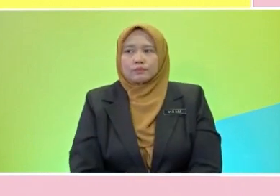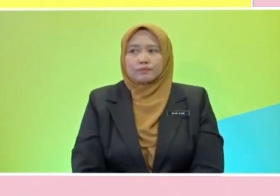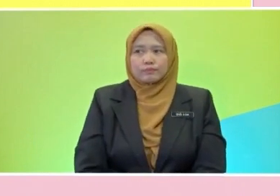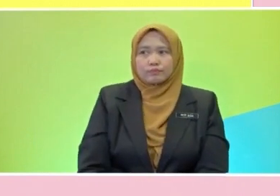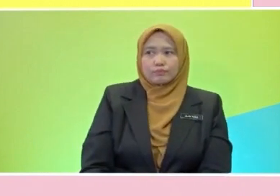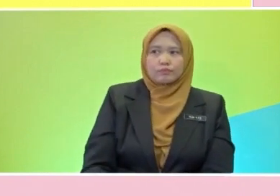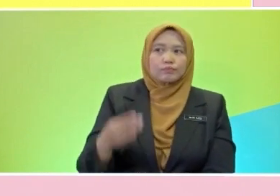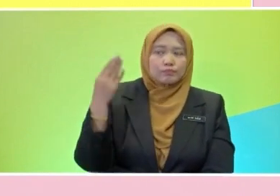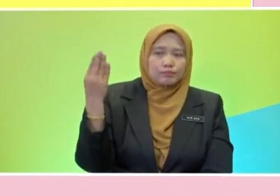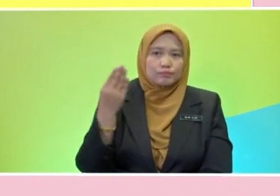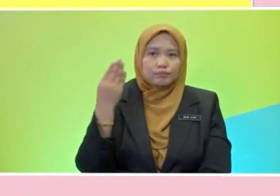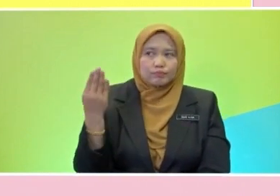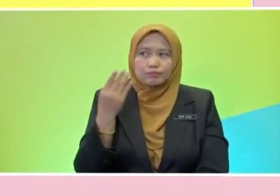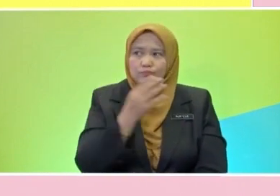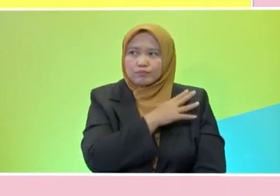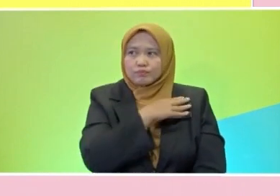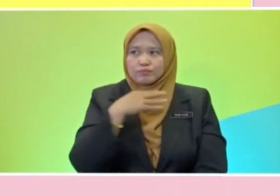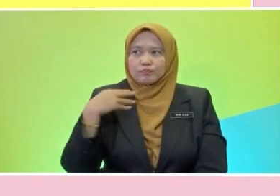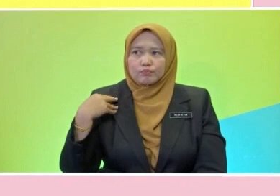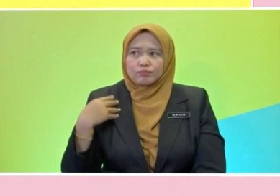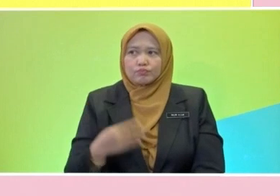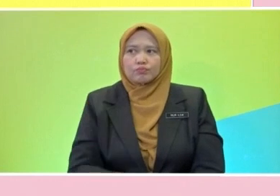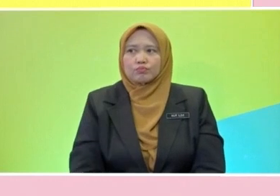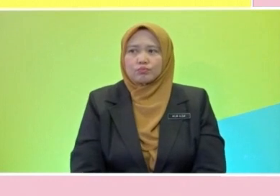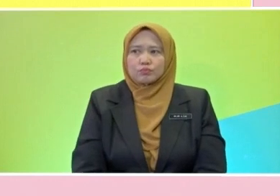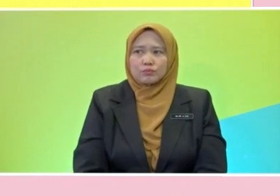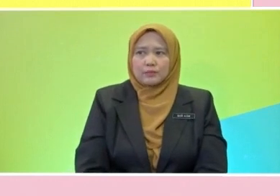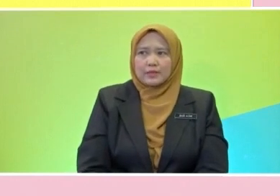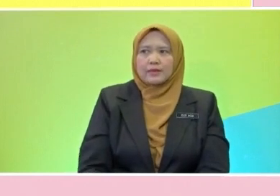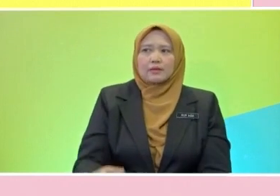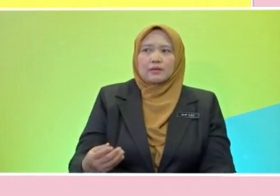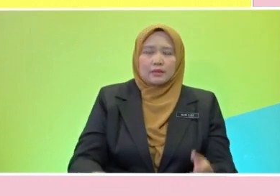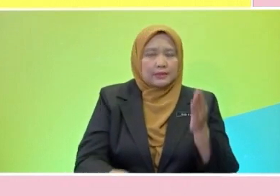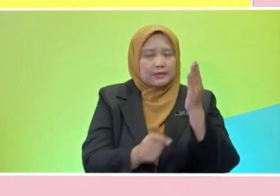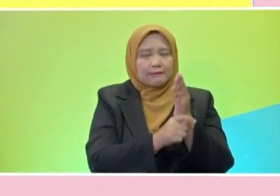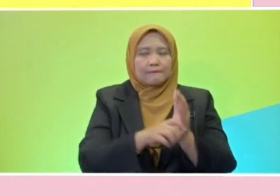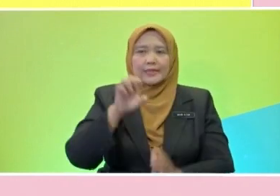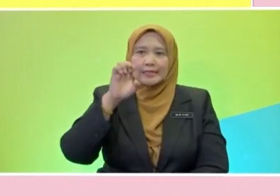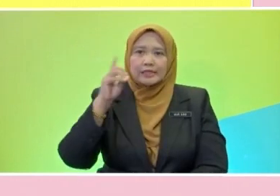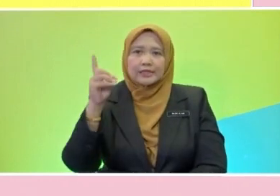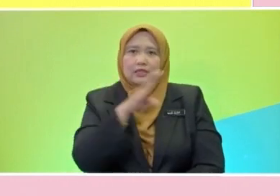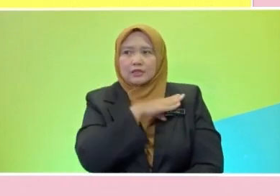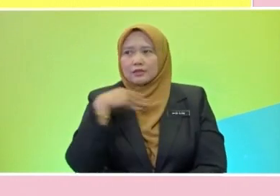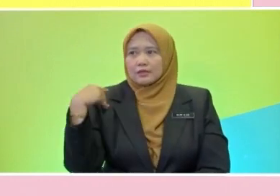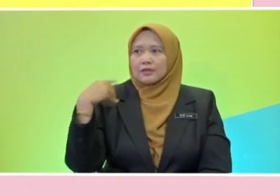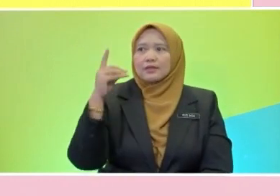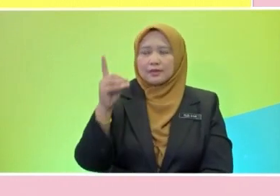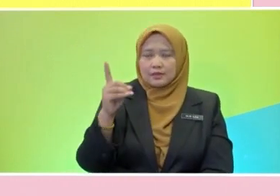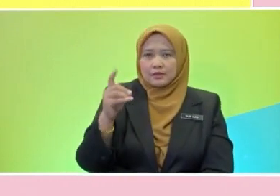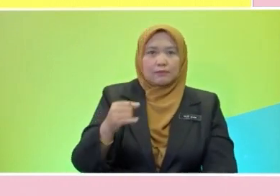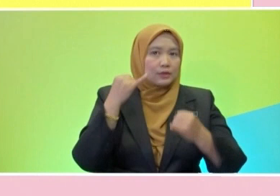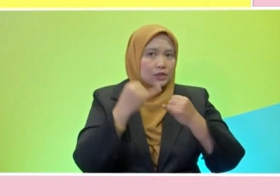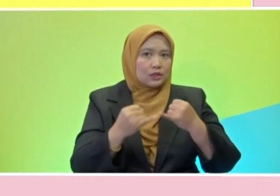Regular verbs are past tense which are formed by adding ed or d at the end of the